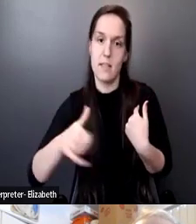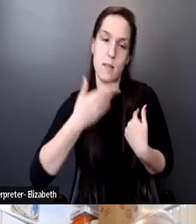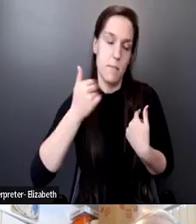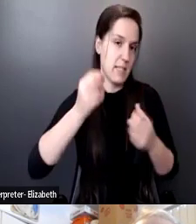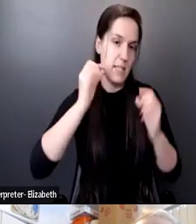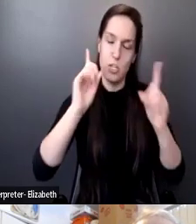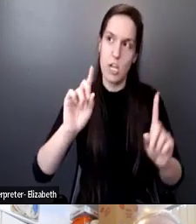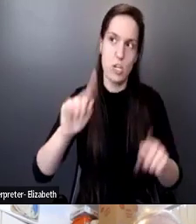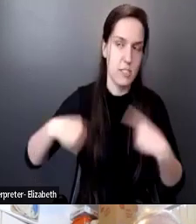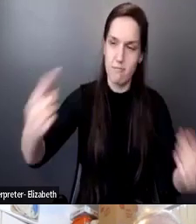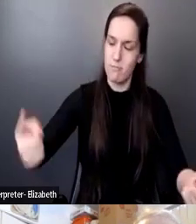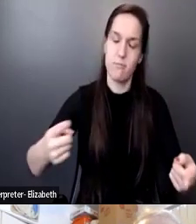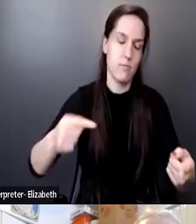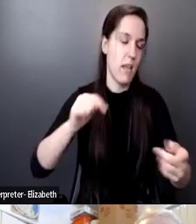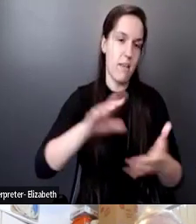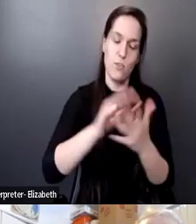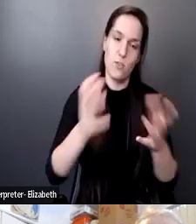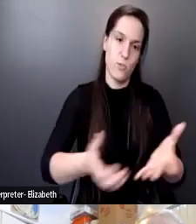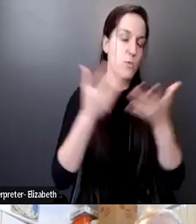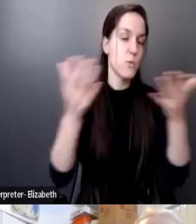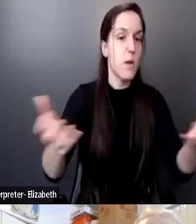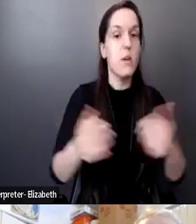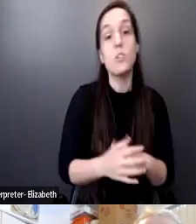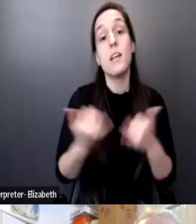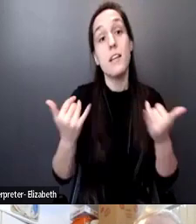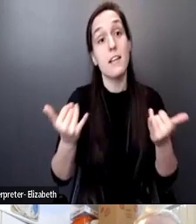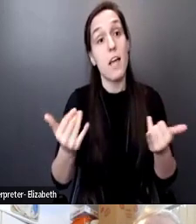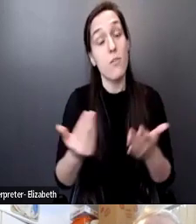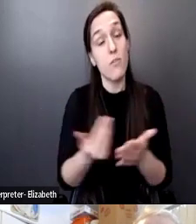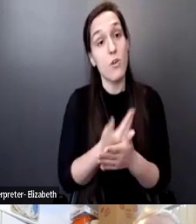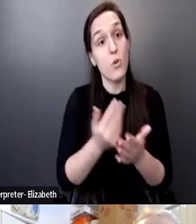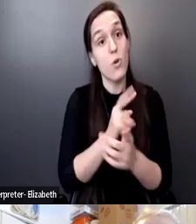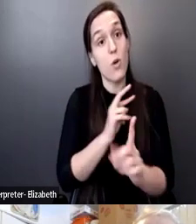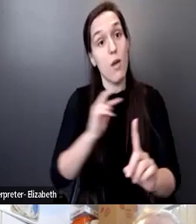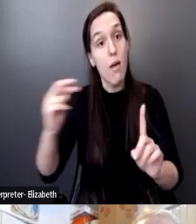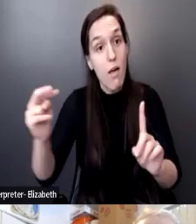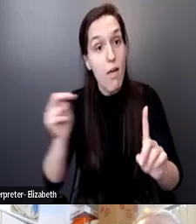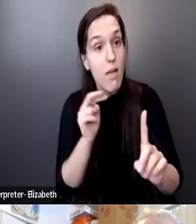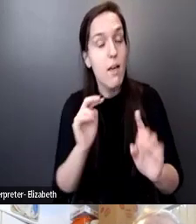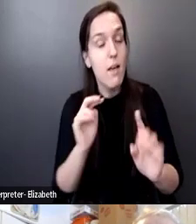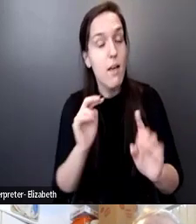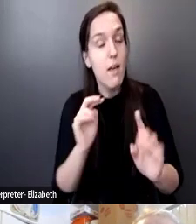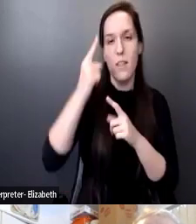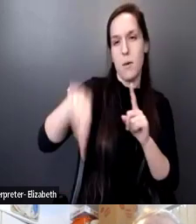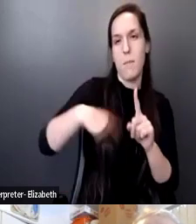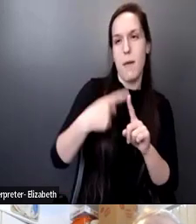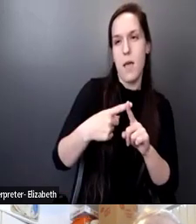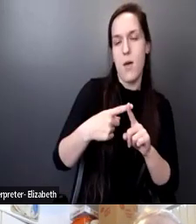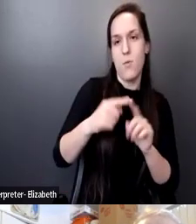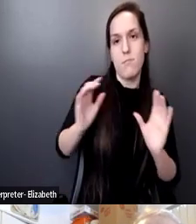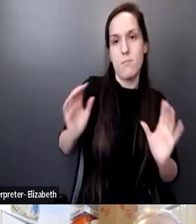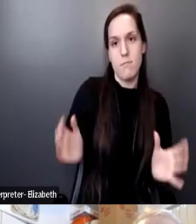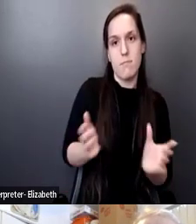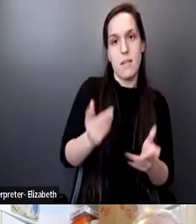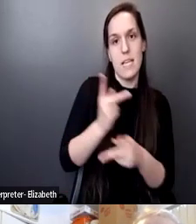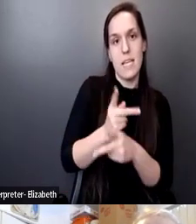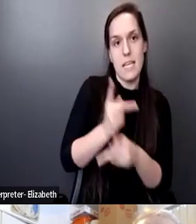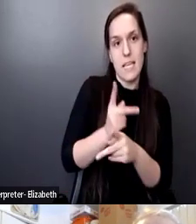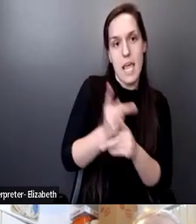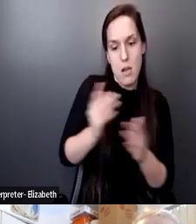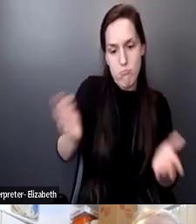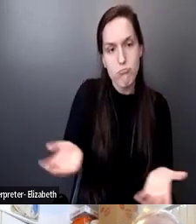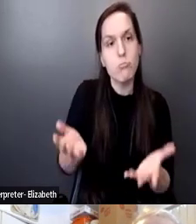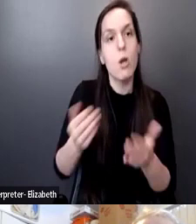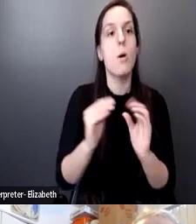in terms of now having a new outlook on how to think about pushing care forward, having a more of an